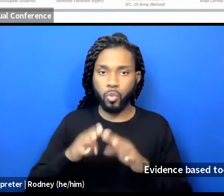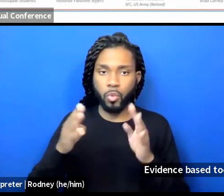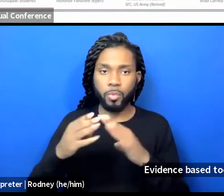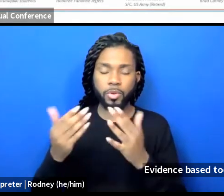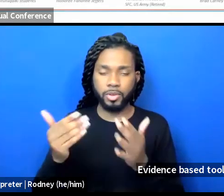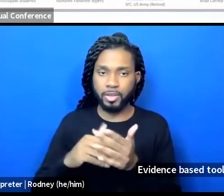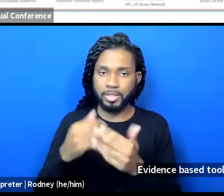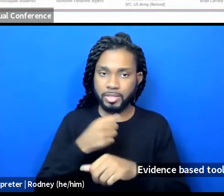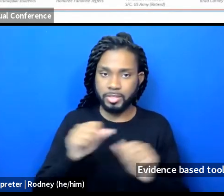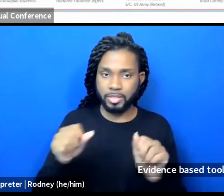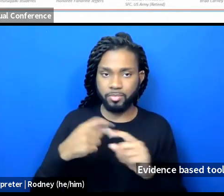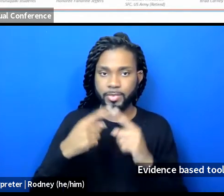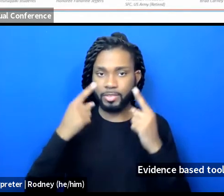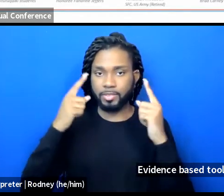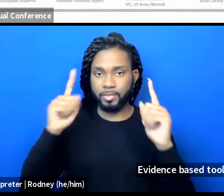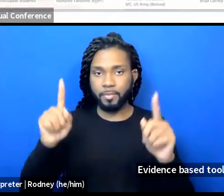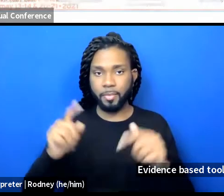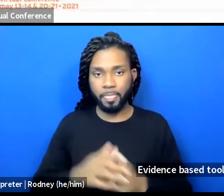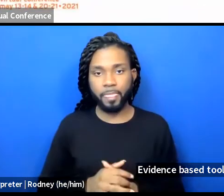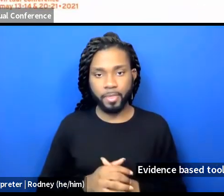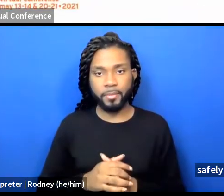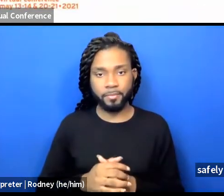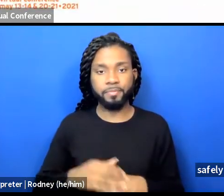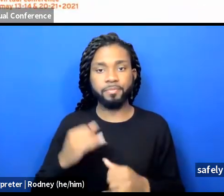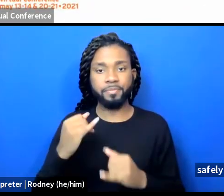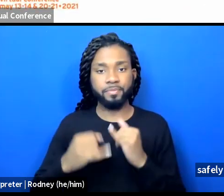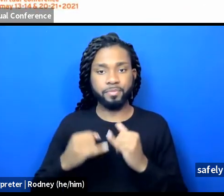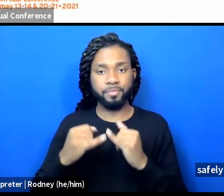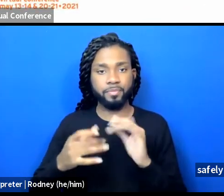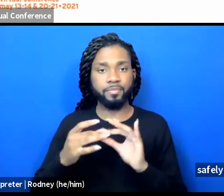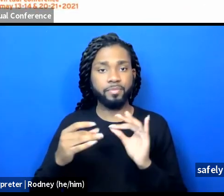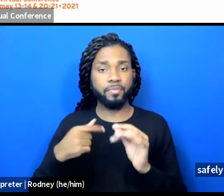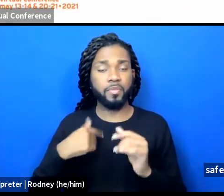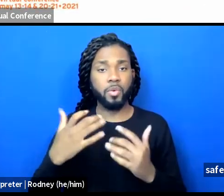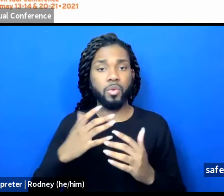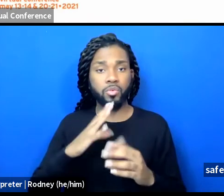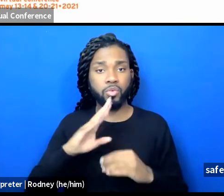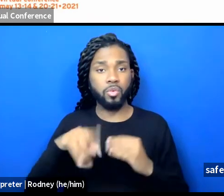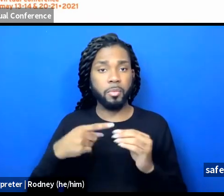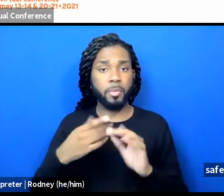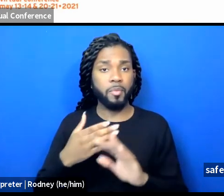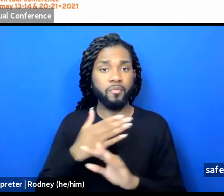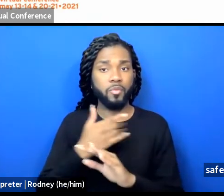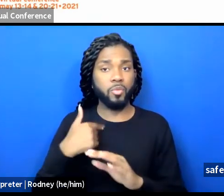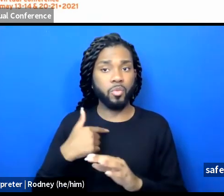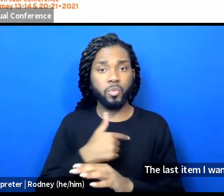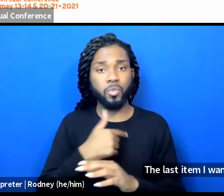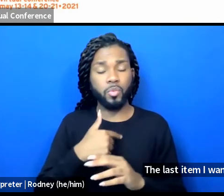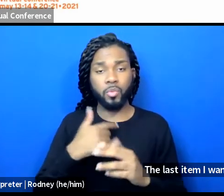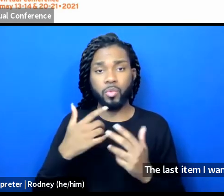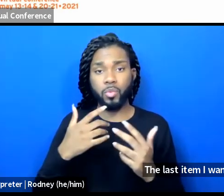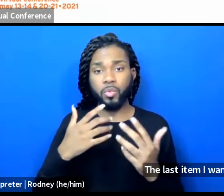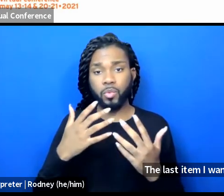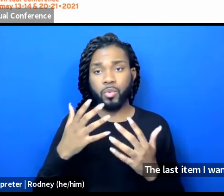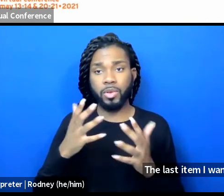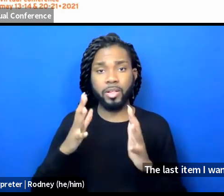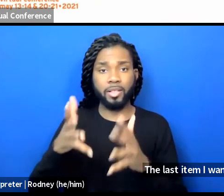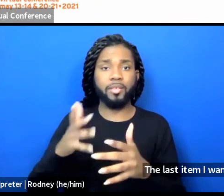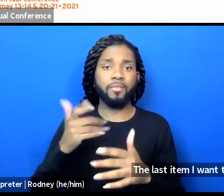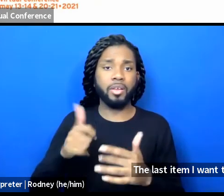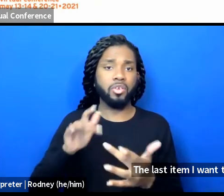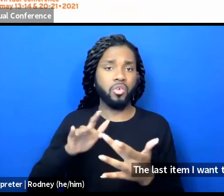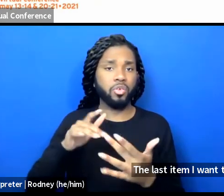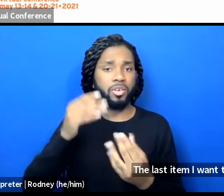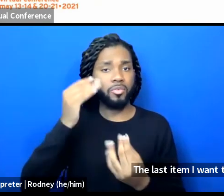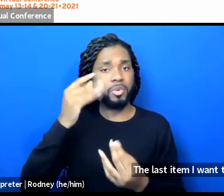successfully. The last item I want to say a word about before we leave contact information for our